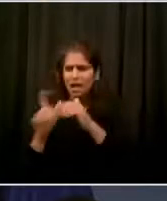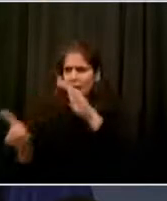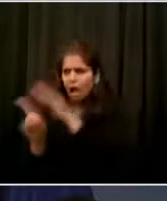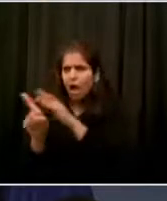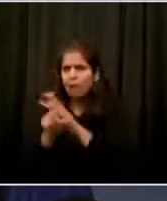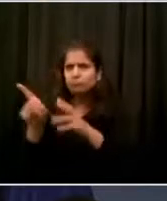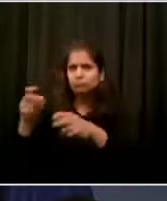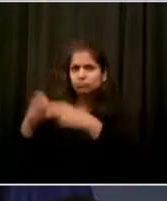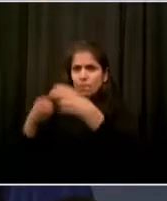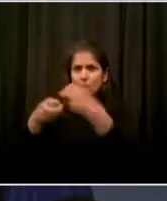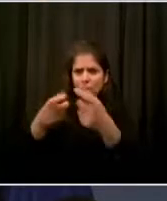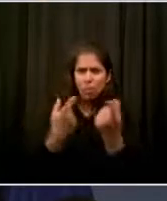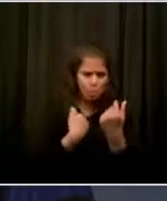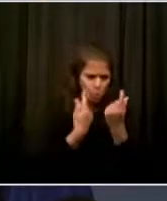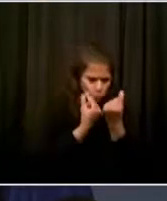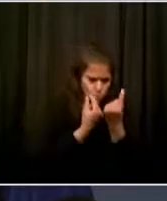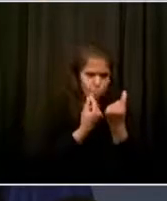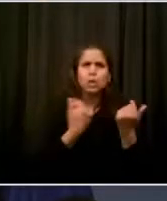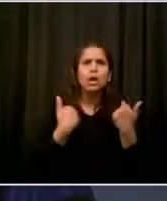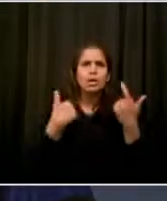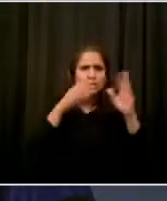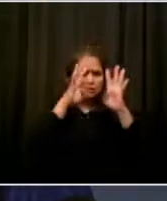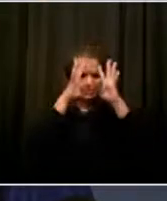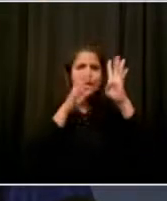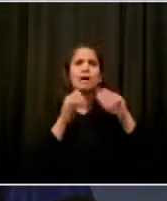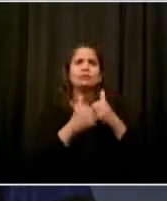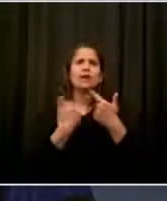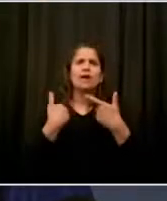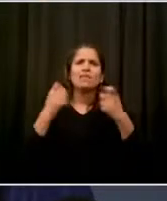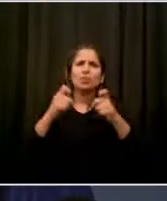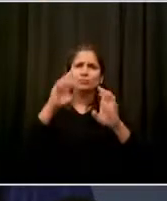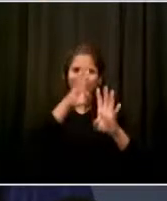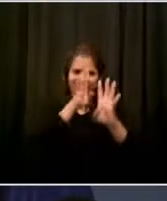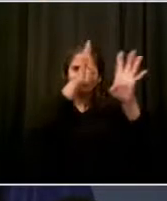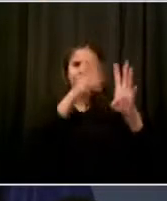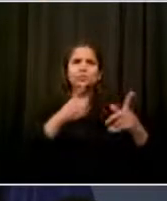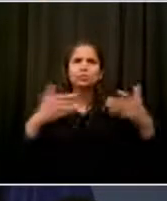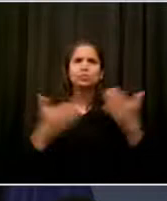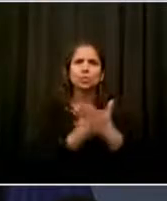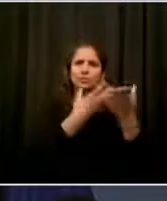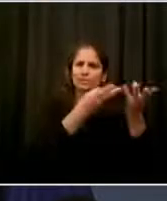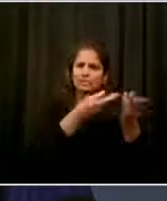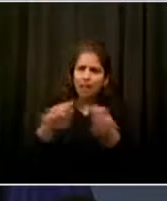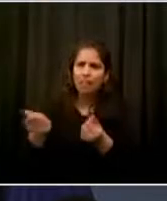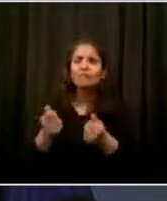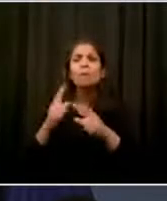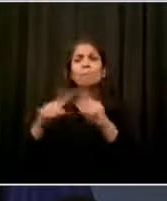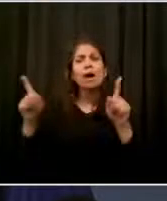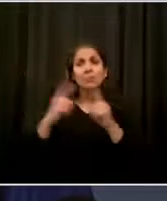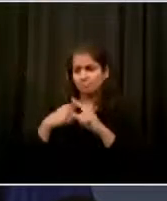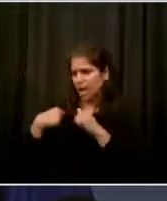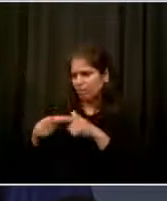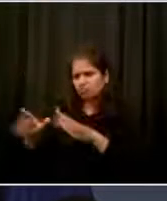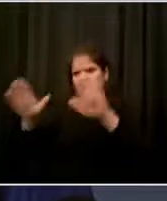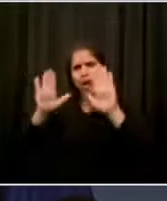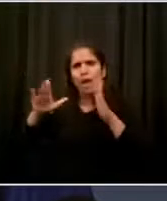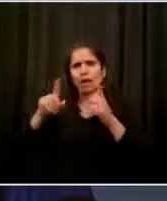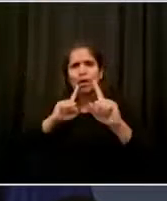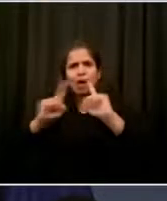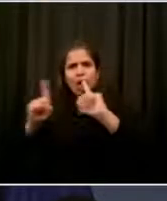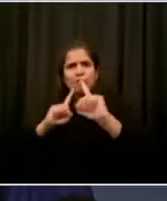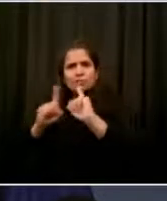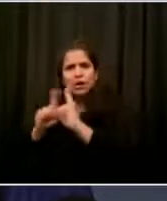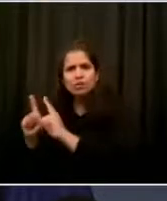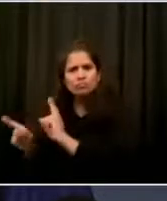believed that change could happen and had specific ideas for change, and they put them before the First Lady and I and they said,